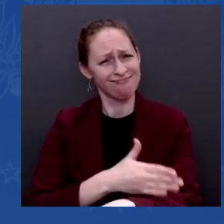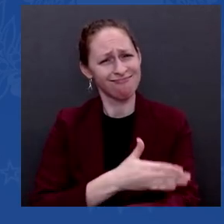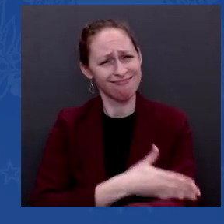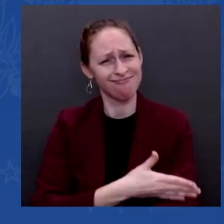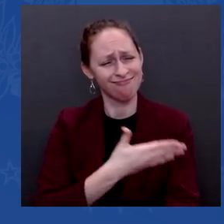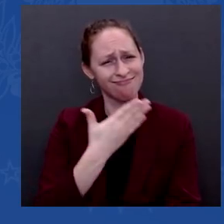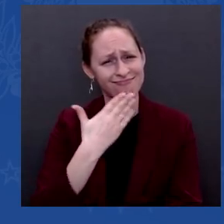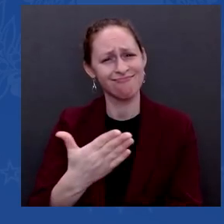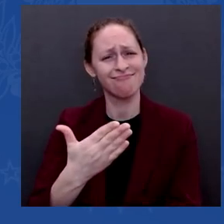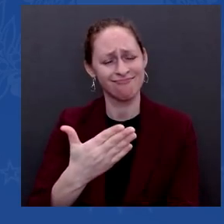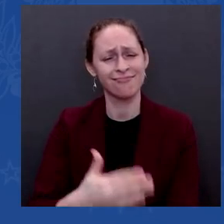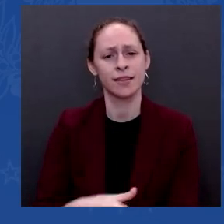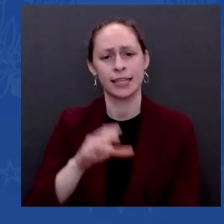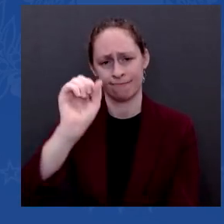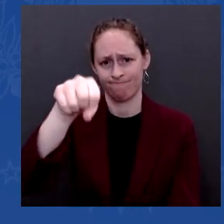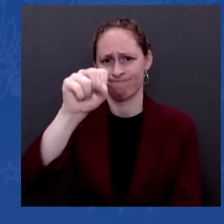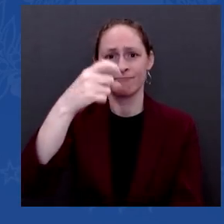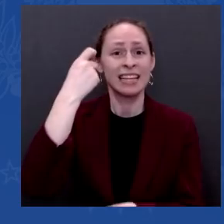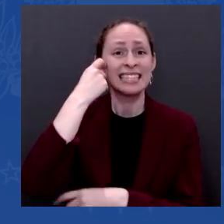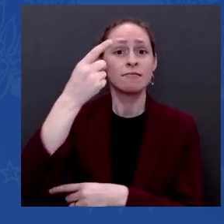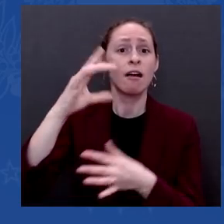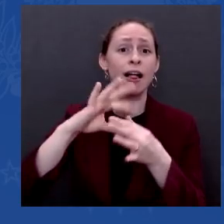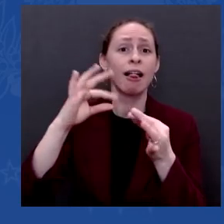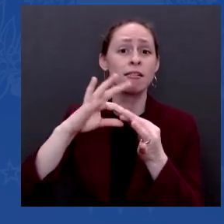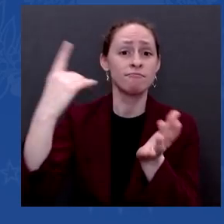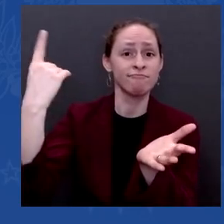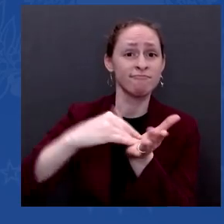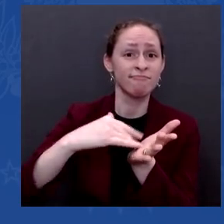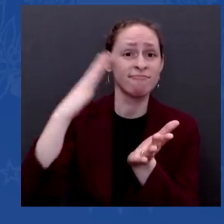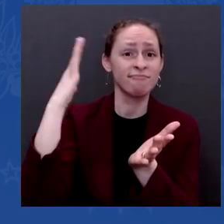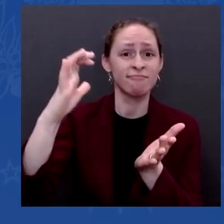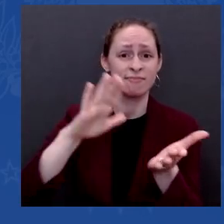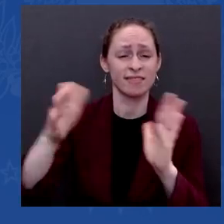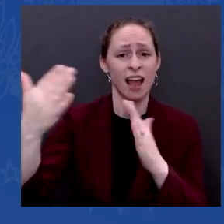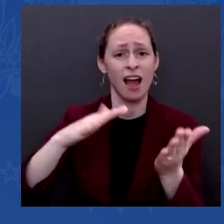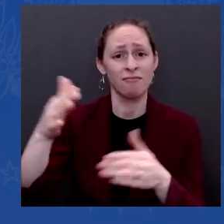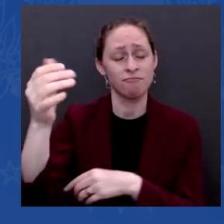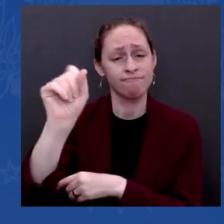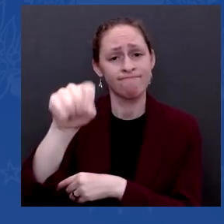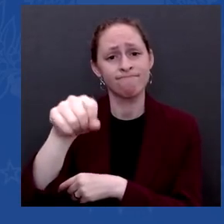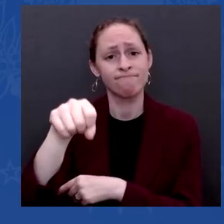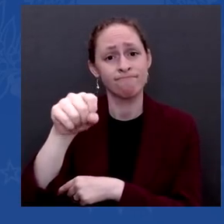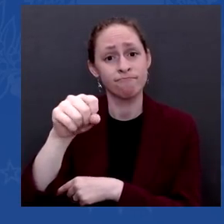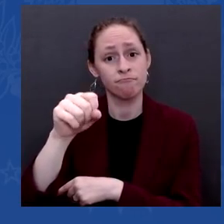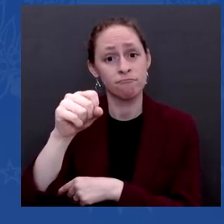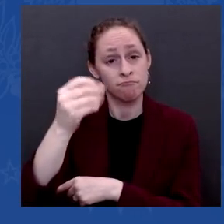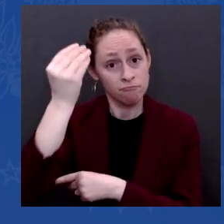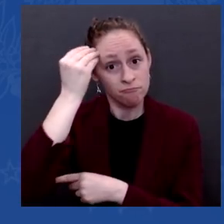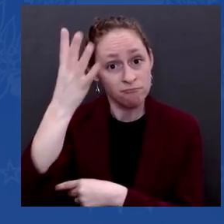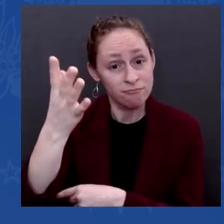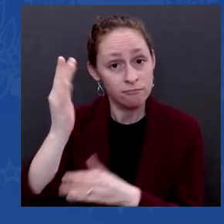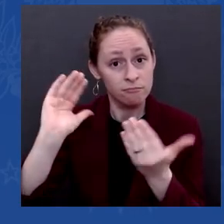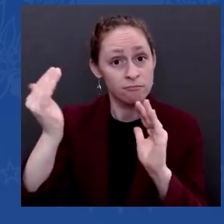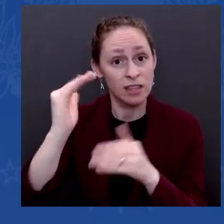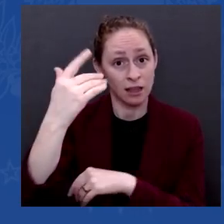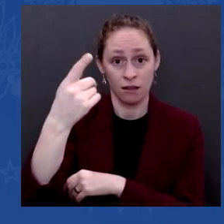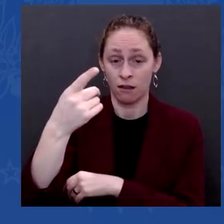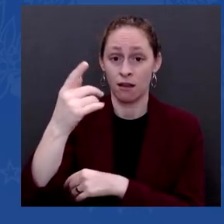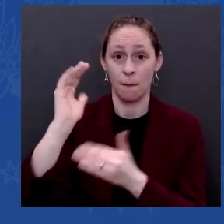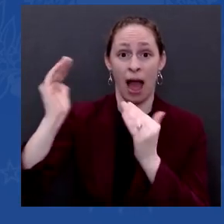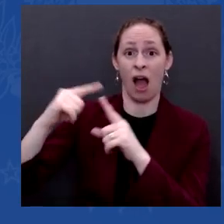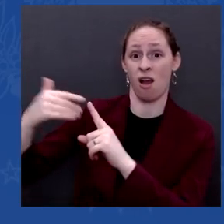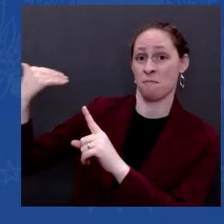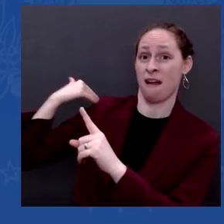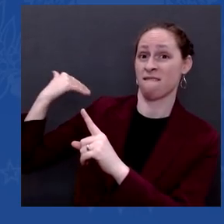three times that not long ago. It's coming down. Everything's changing. It's getting better. Look, I didn't